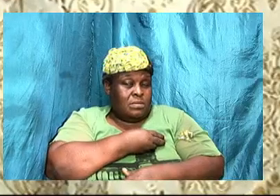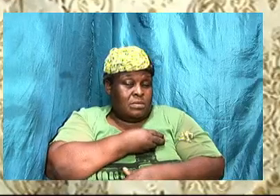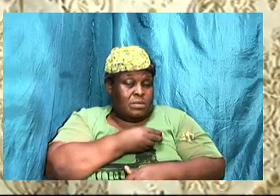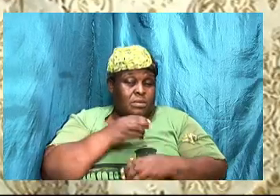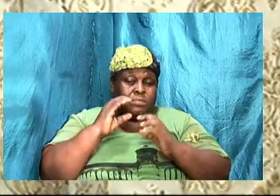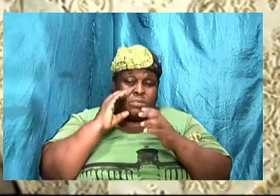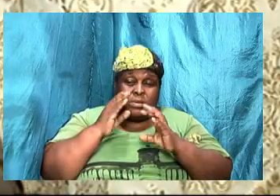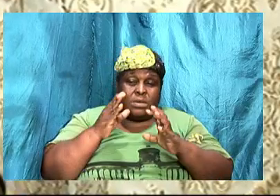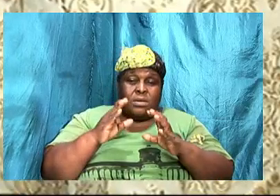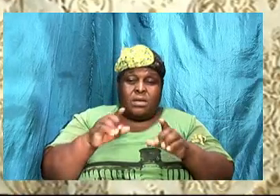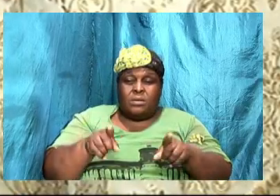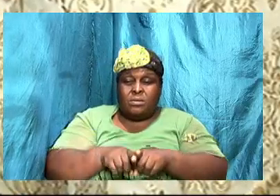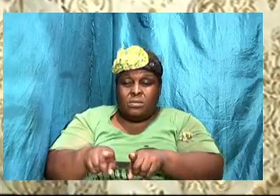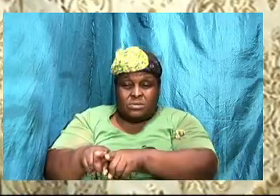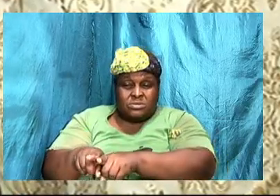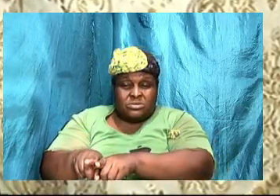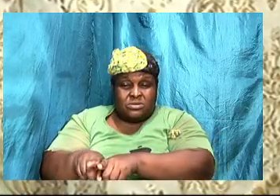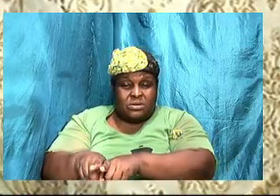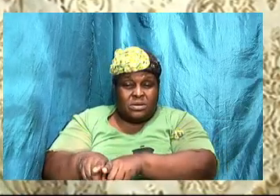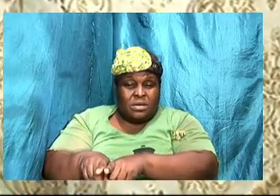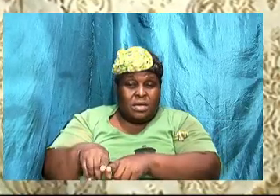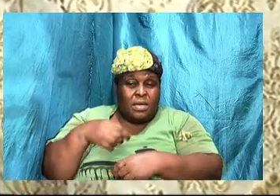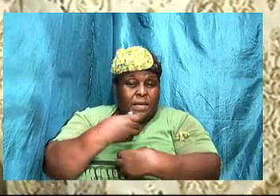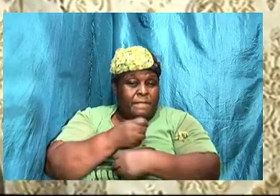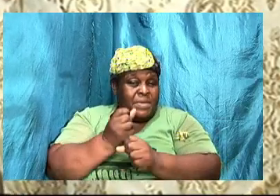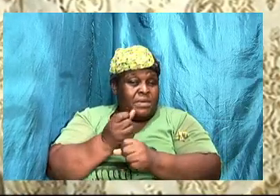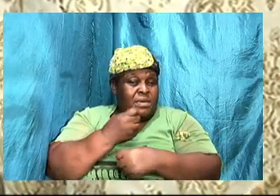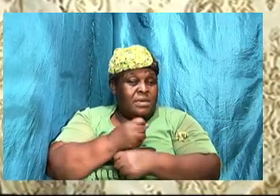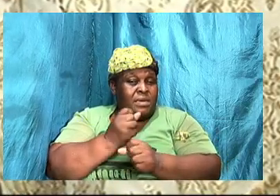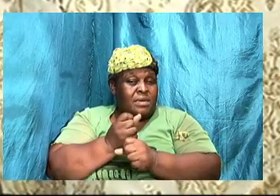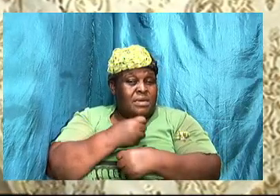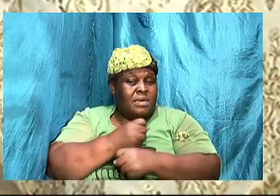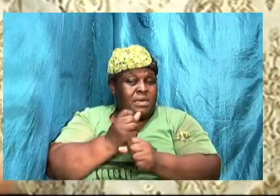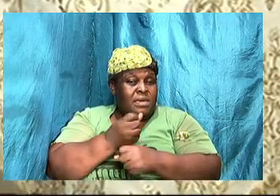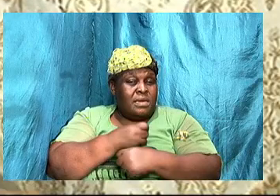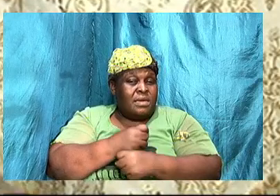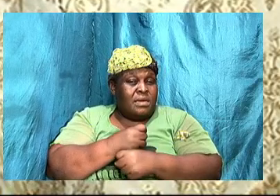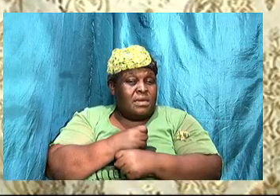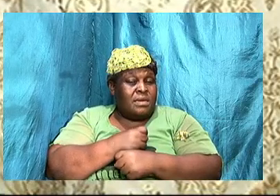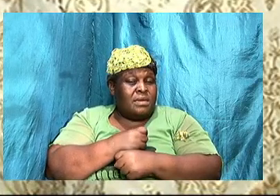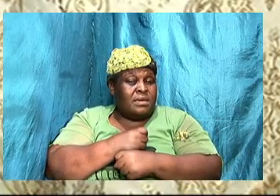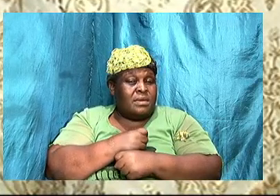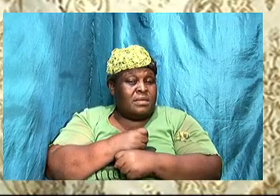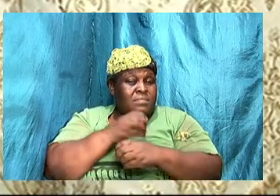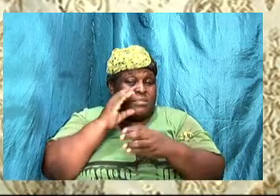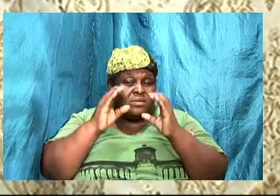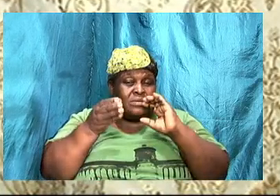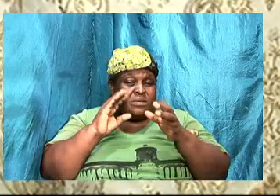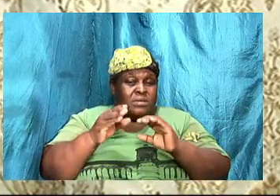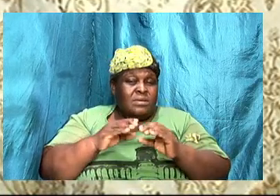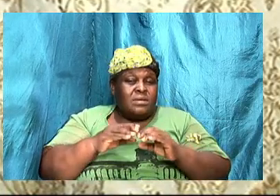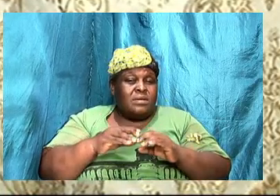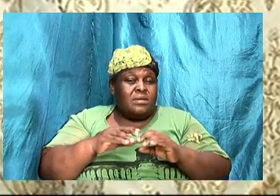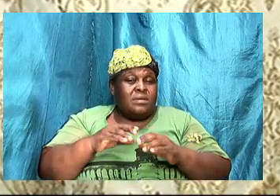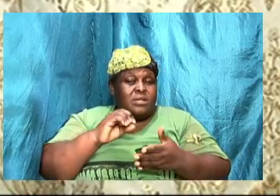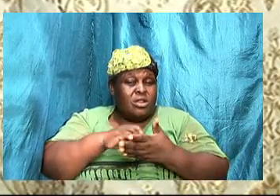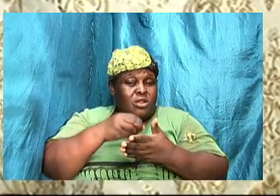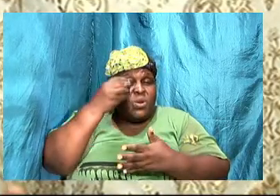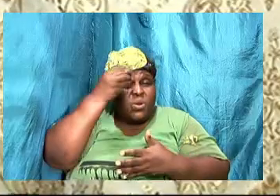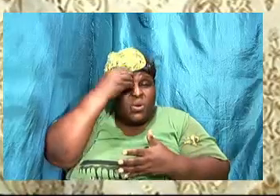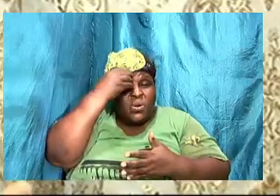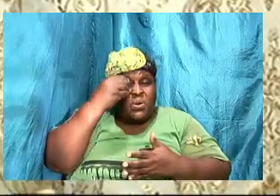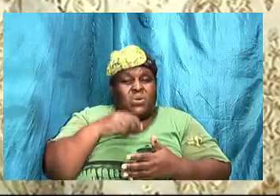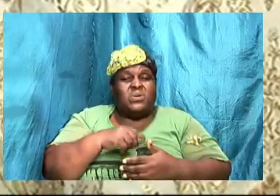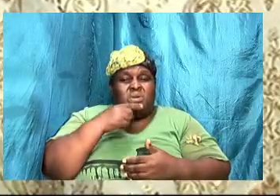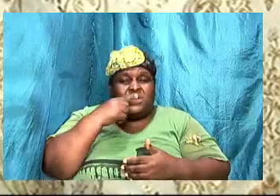And we also mentioned that in making our case, we must use the I, me, statement. We must learn how to use